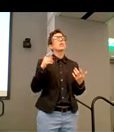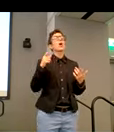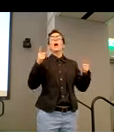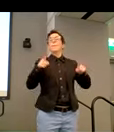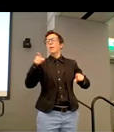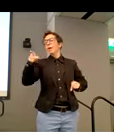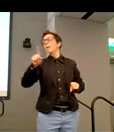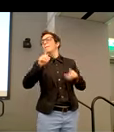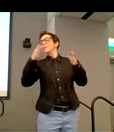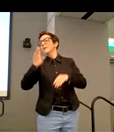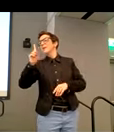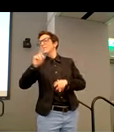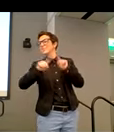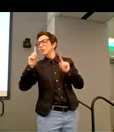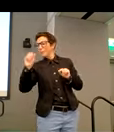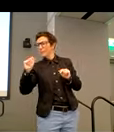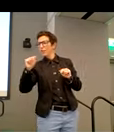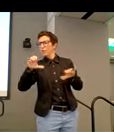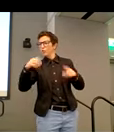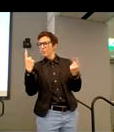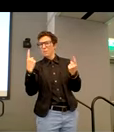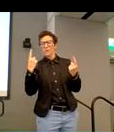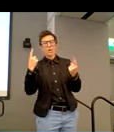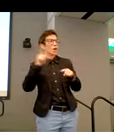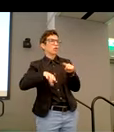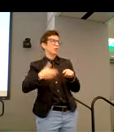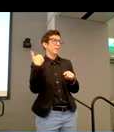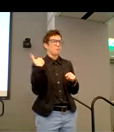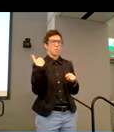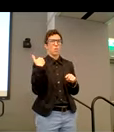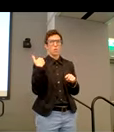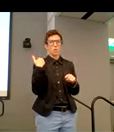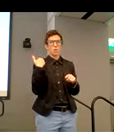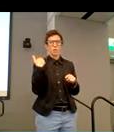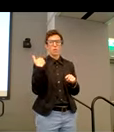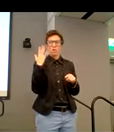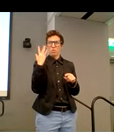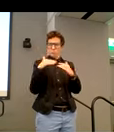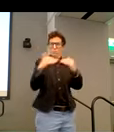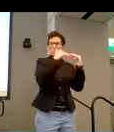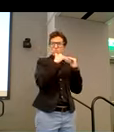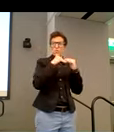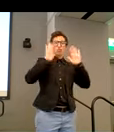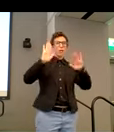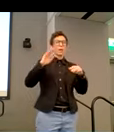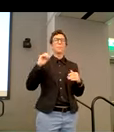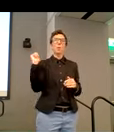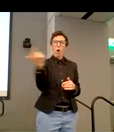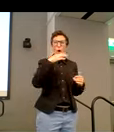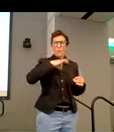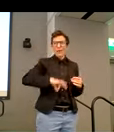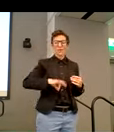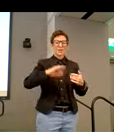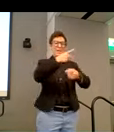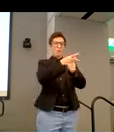different ability to actually do something that they were unable to do before. That's great. But we all benefit when our